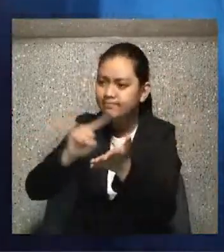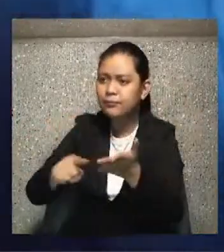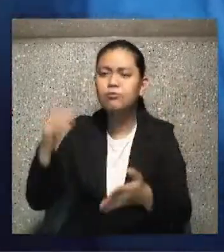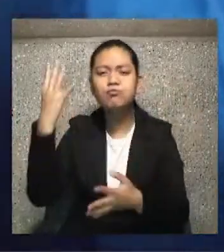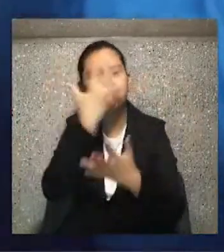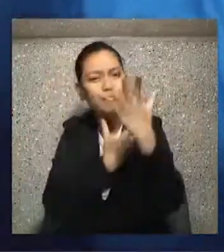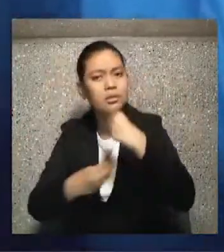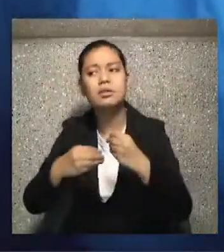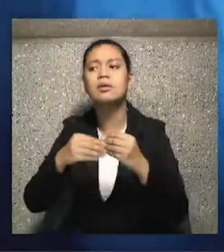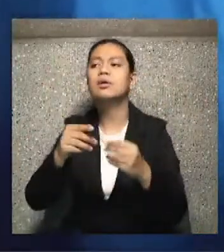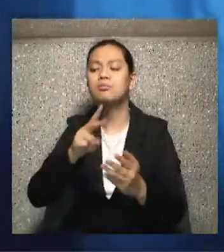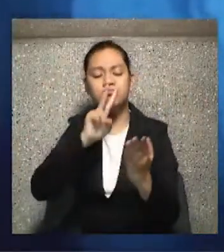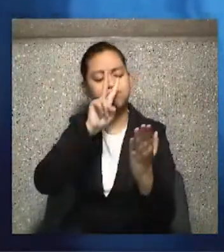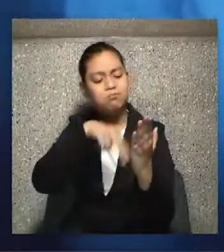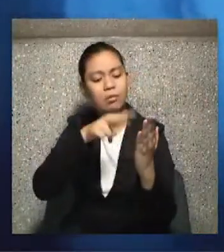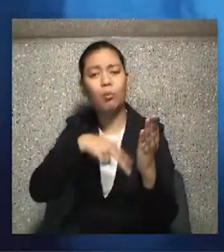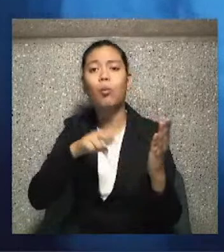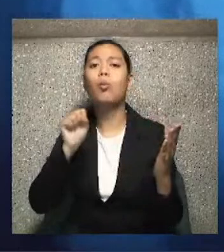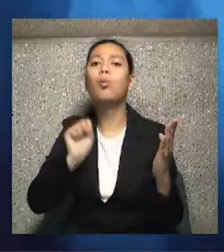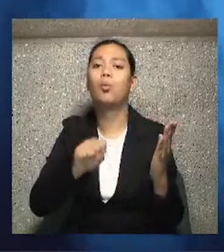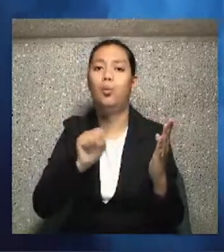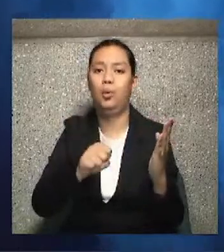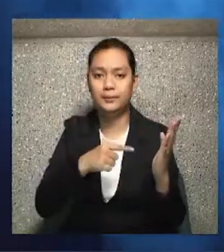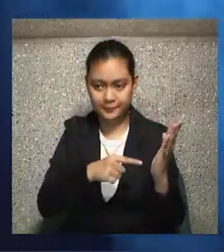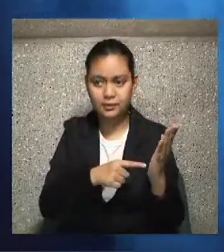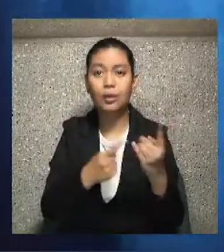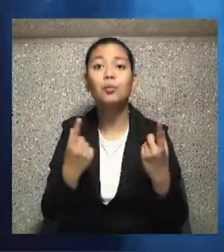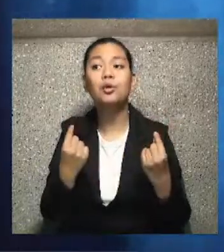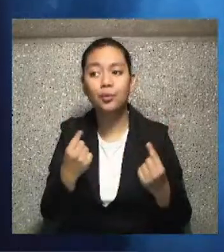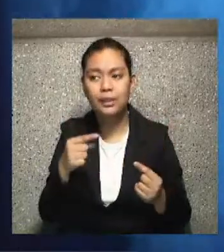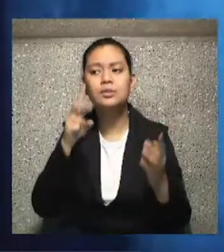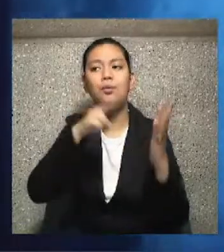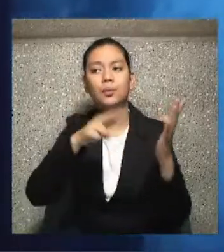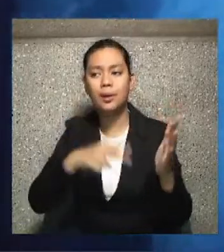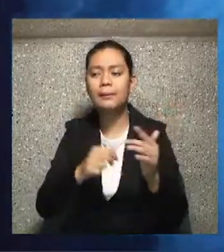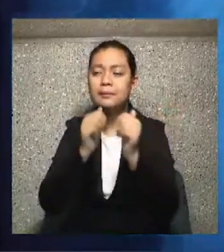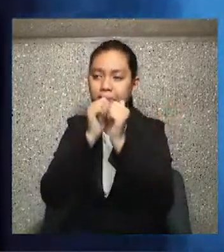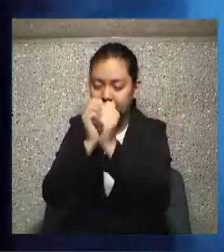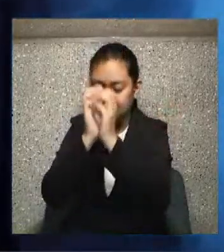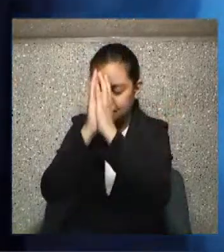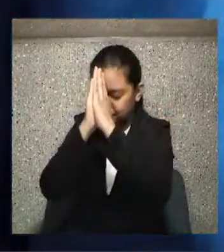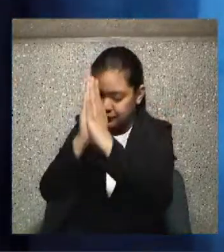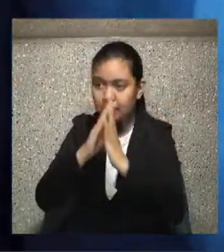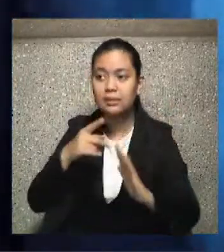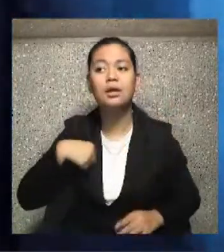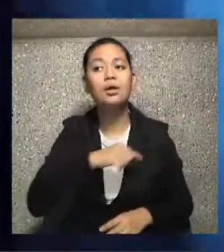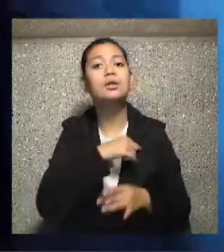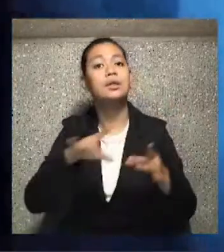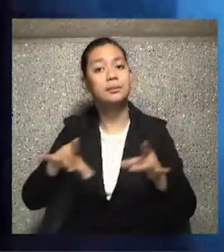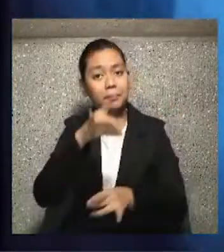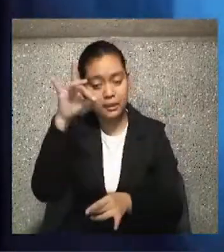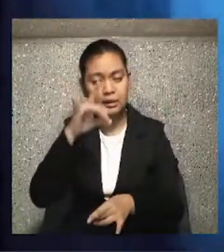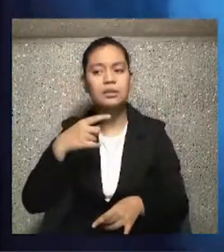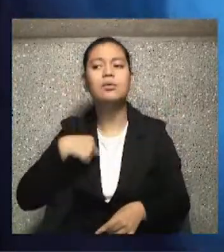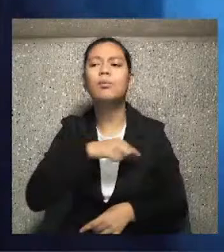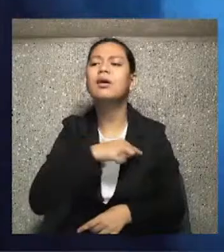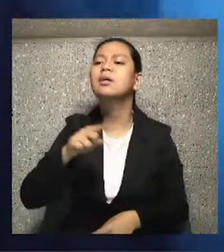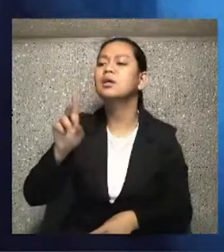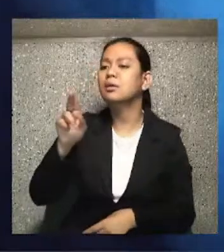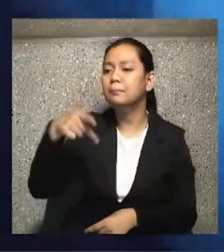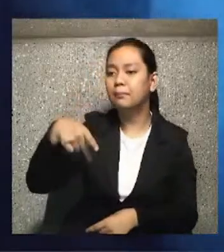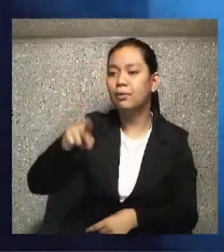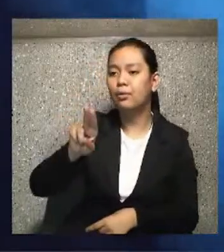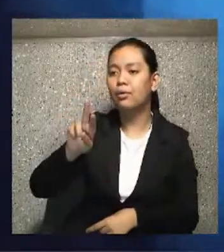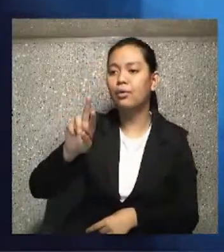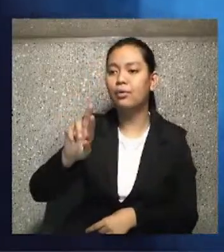And who do you offer it for? The souls in purgatory. When you do all 55 of those